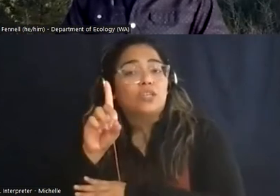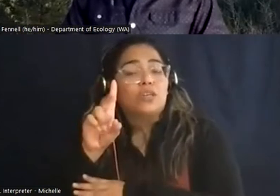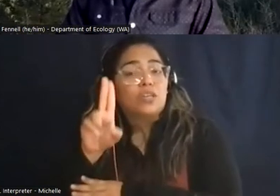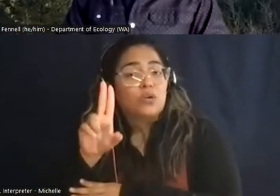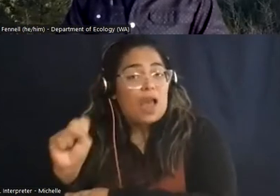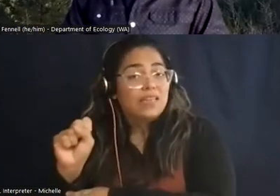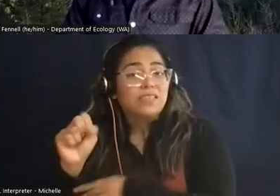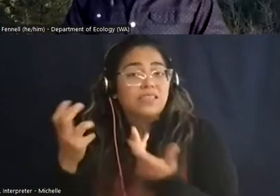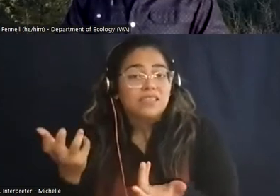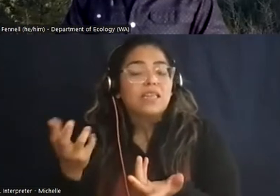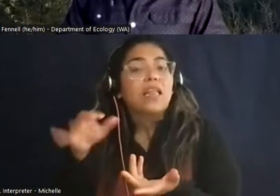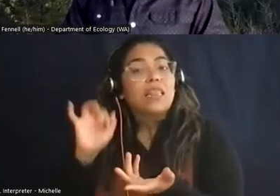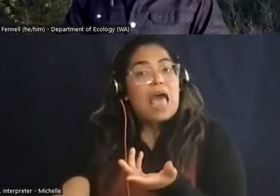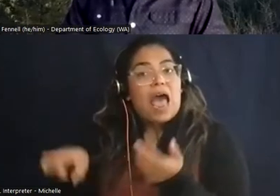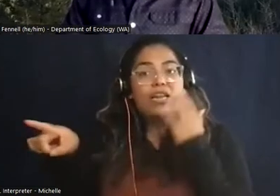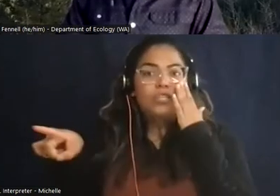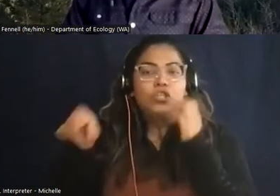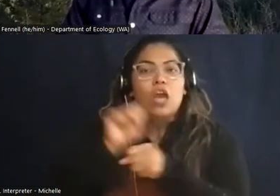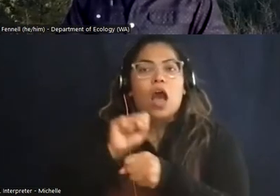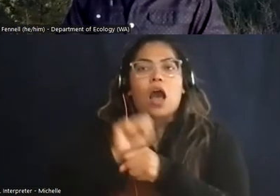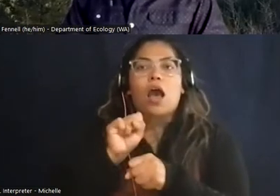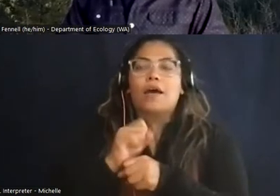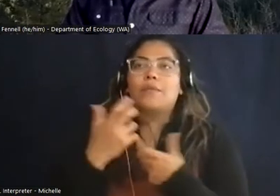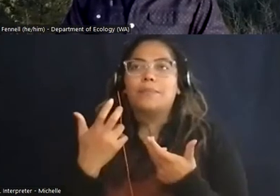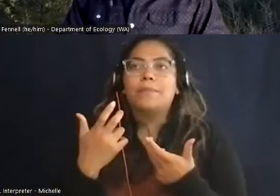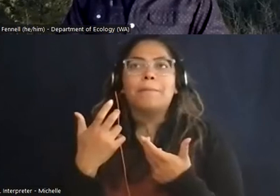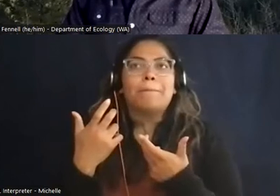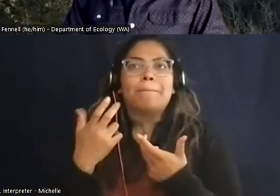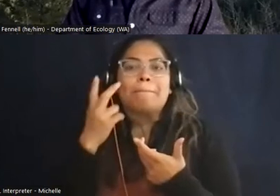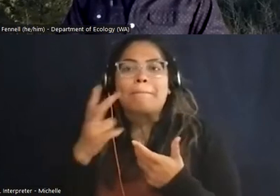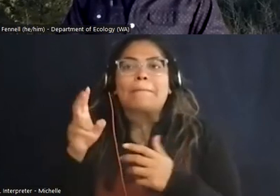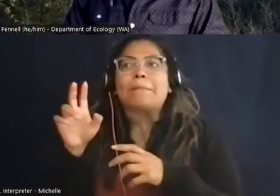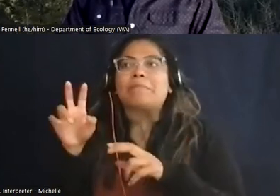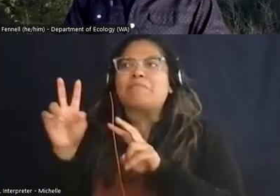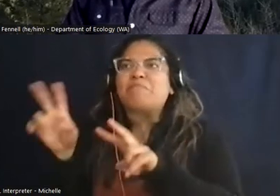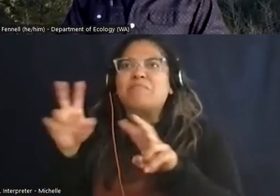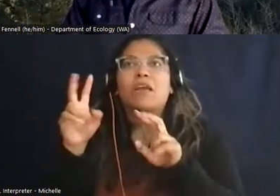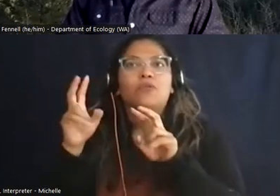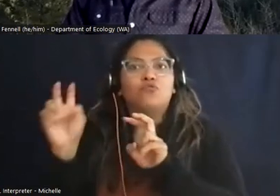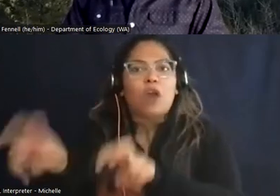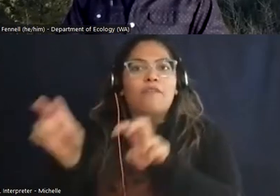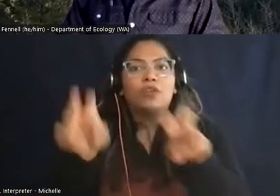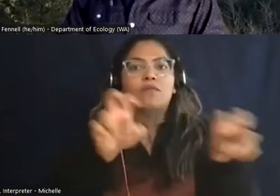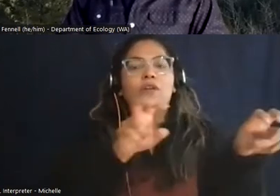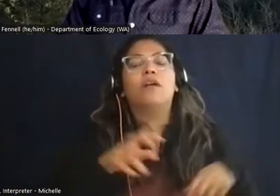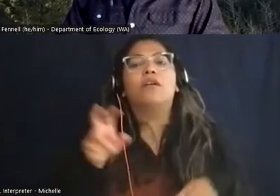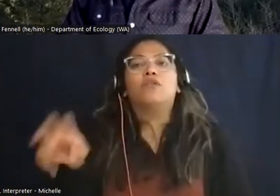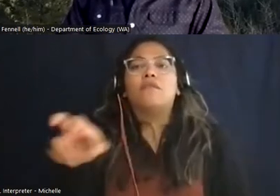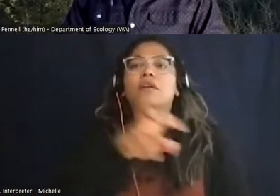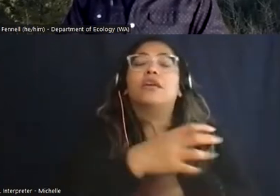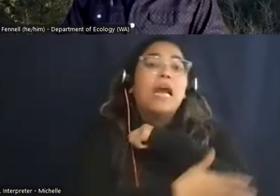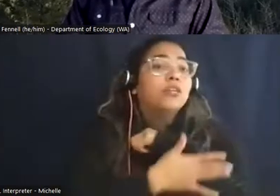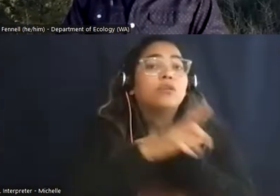But, and with that job, I travel a lot and I see countries that don't preserve and